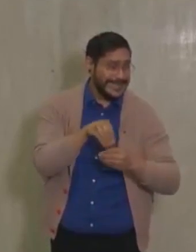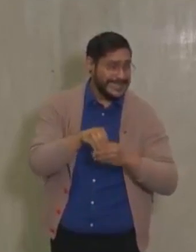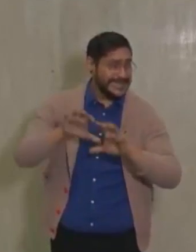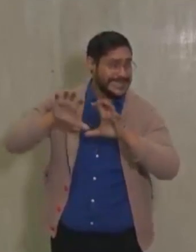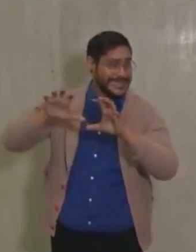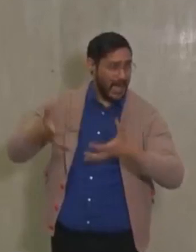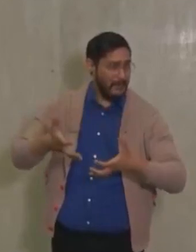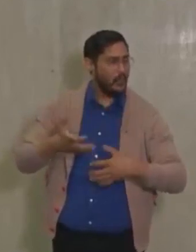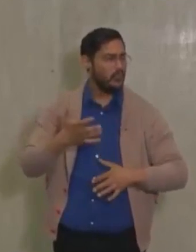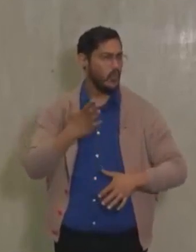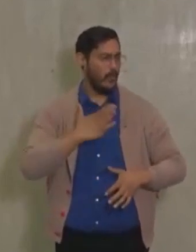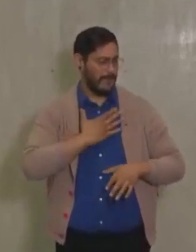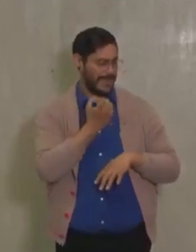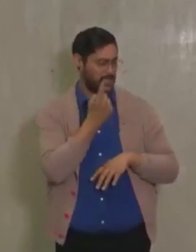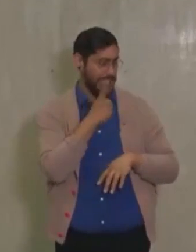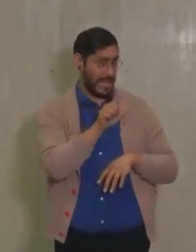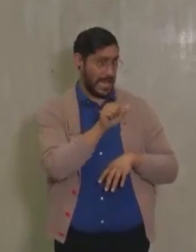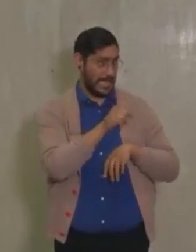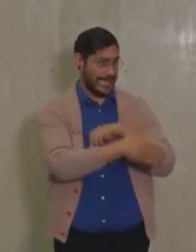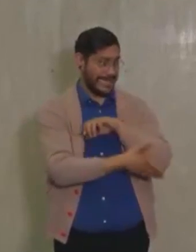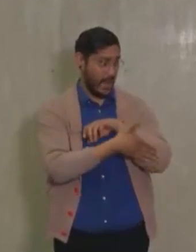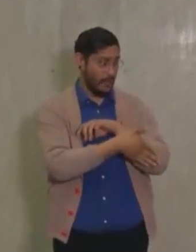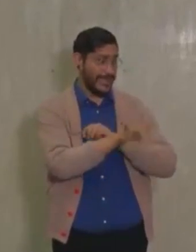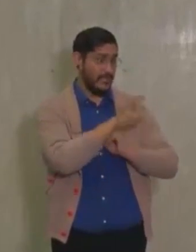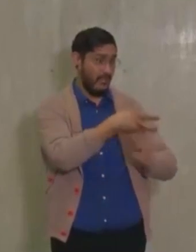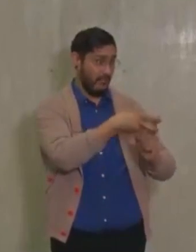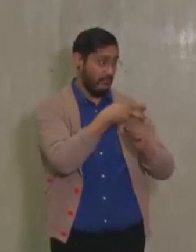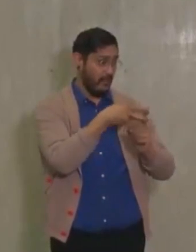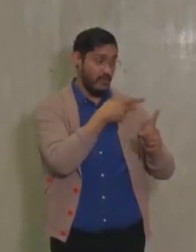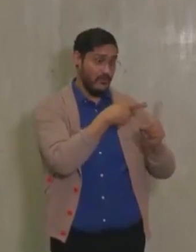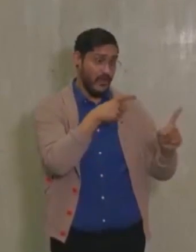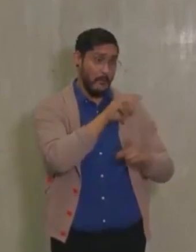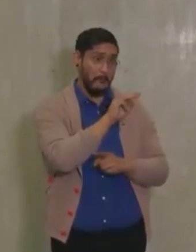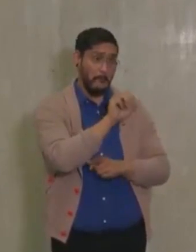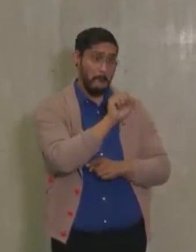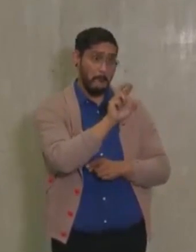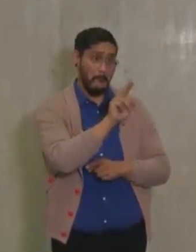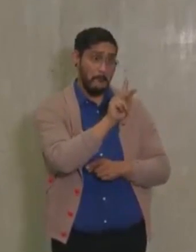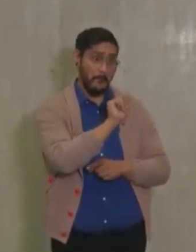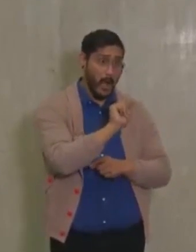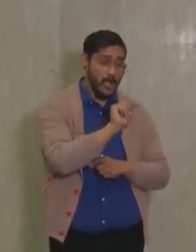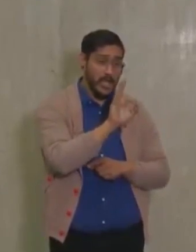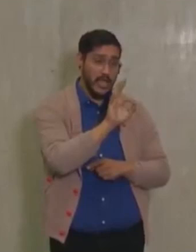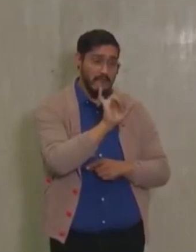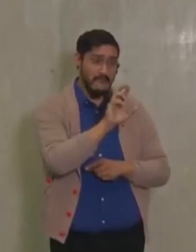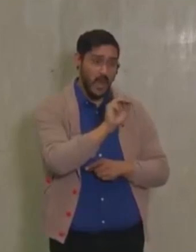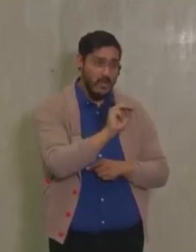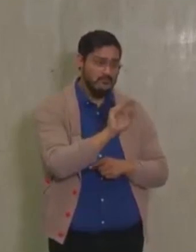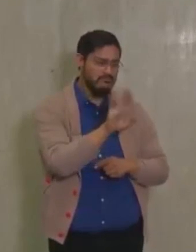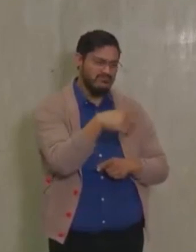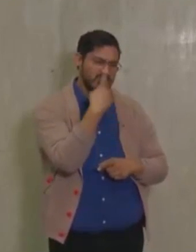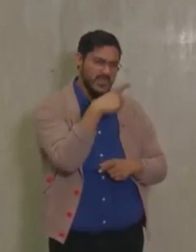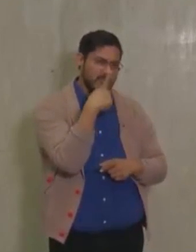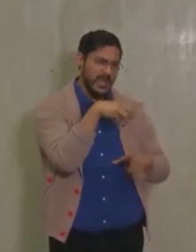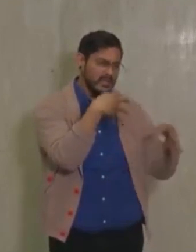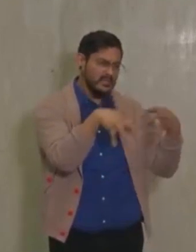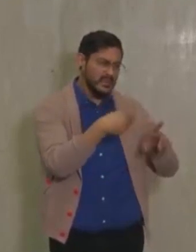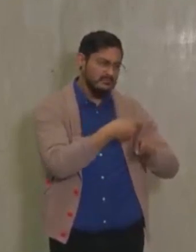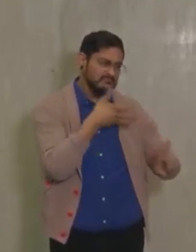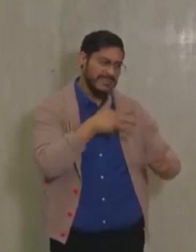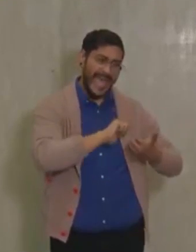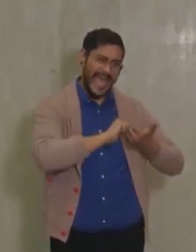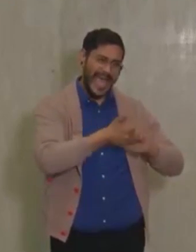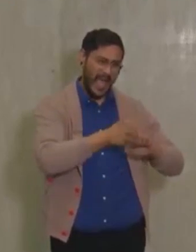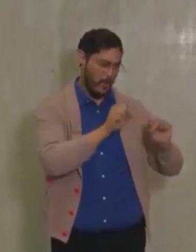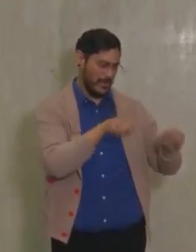adults that participated in the LA County study were recruited via marketing firm, but can you talk a little bit more about how we should understand this